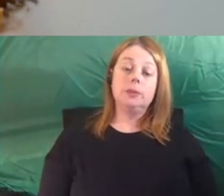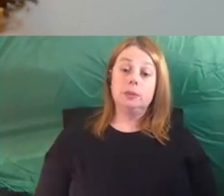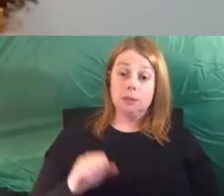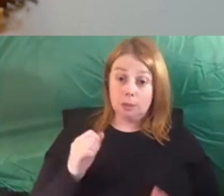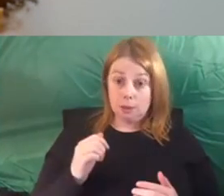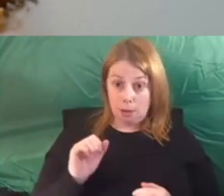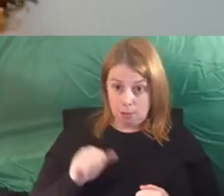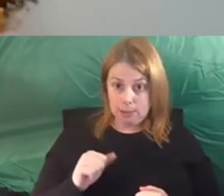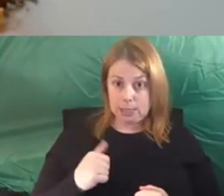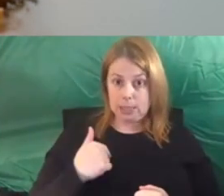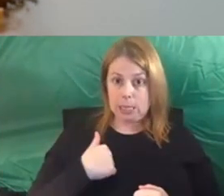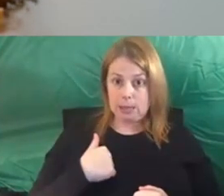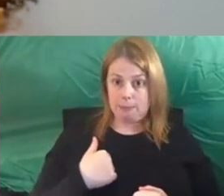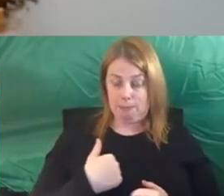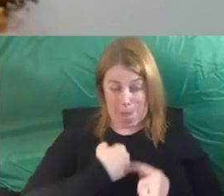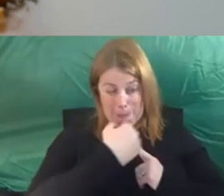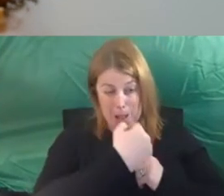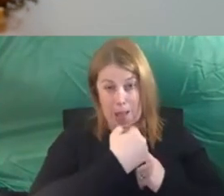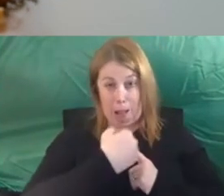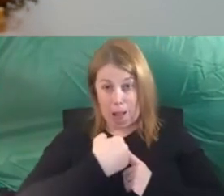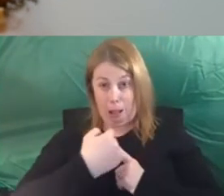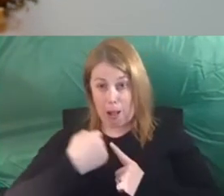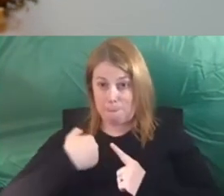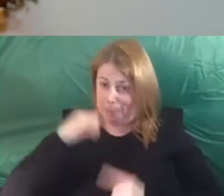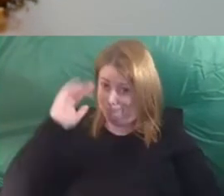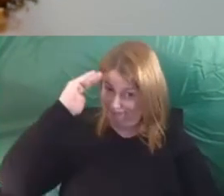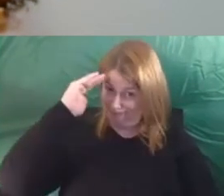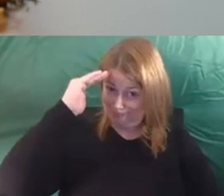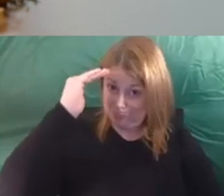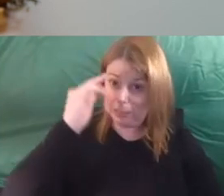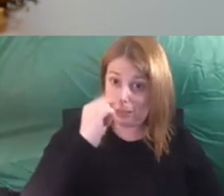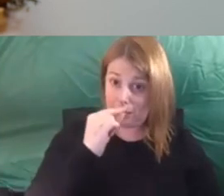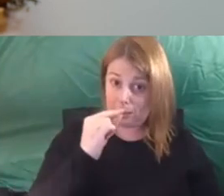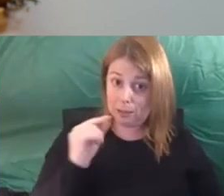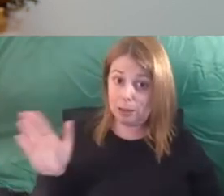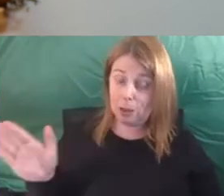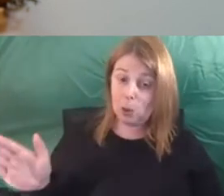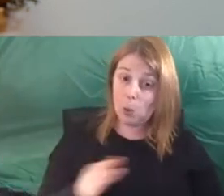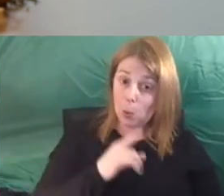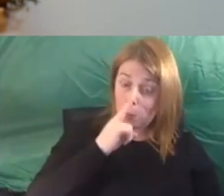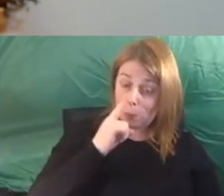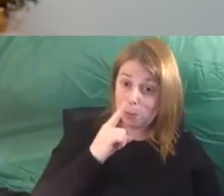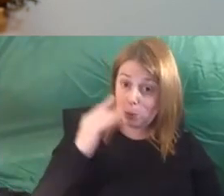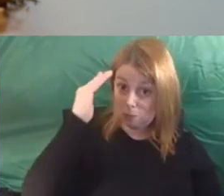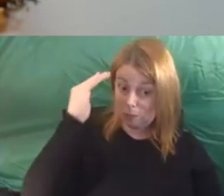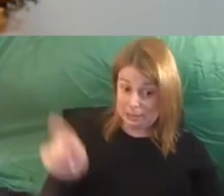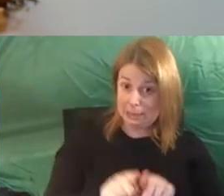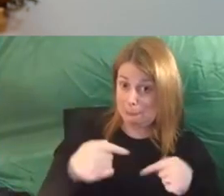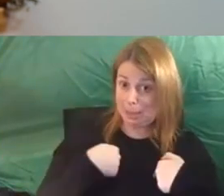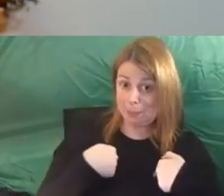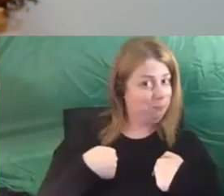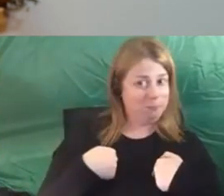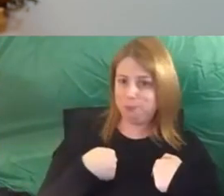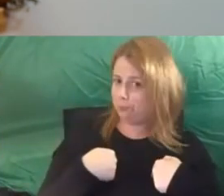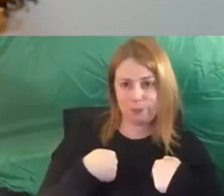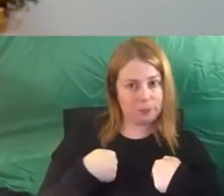I was still able to push forward. But not everyone was as resilient as I am. And